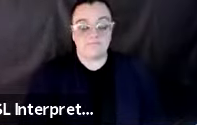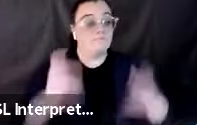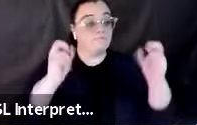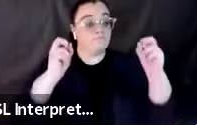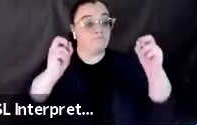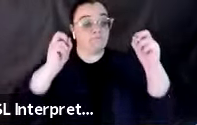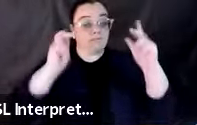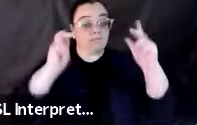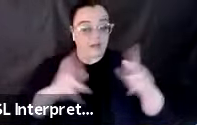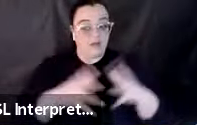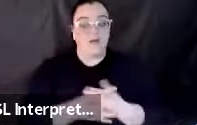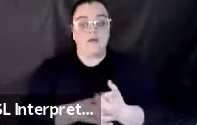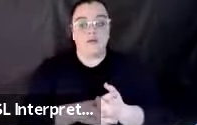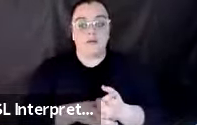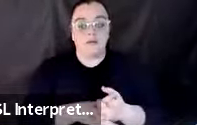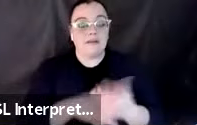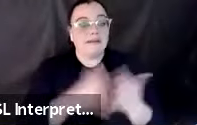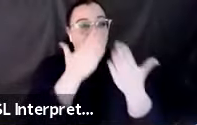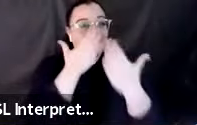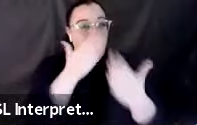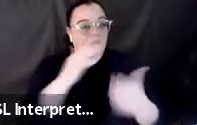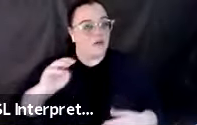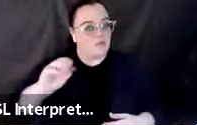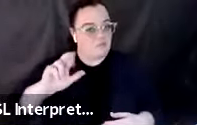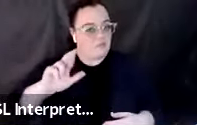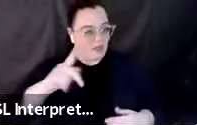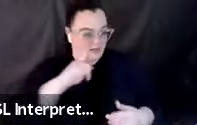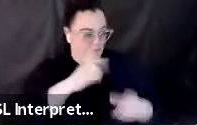Okay, well, thank you, Mark, for playing that video.